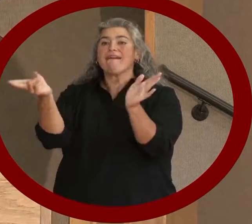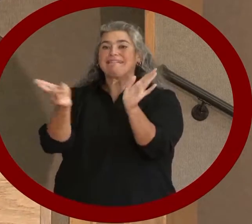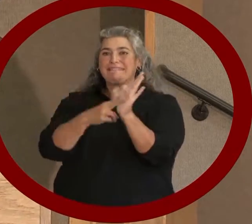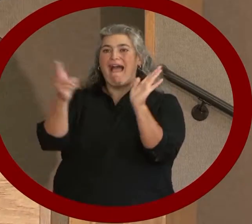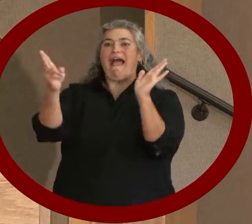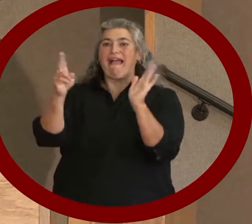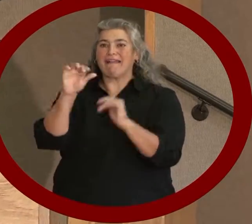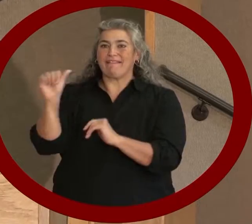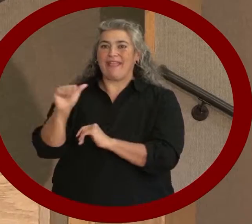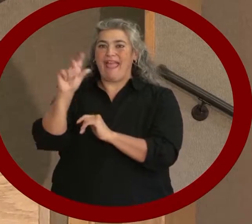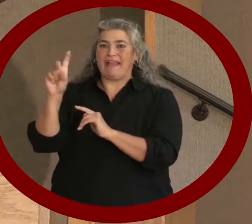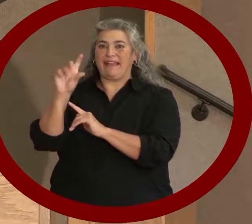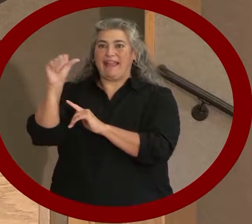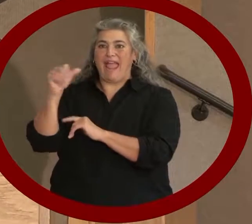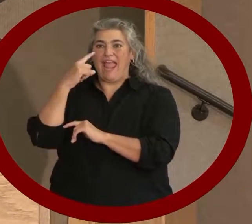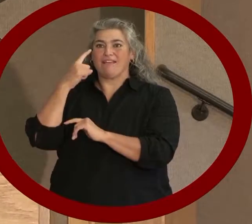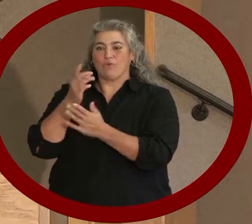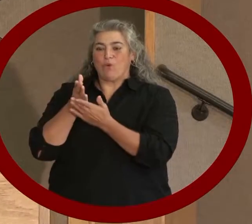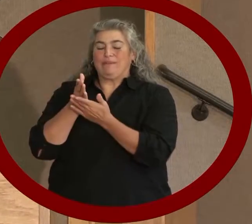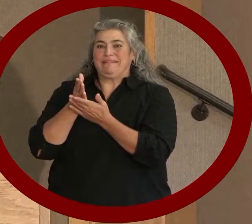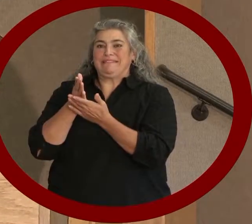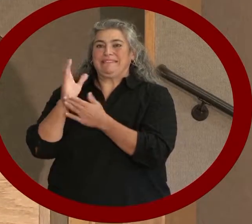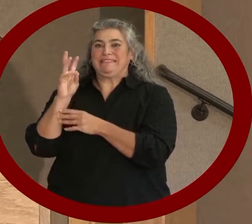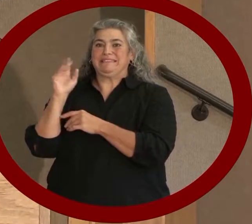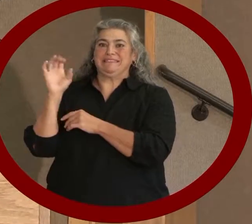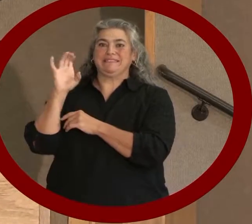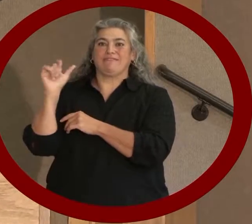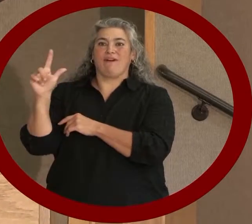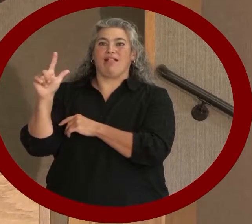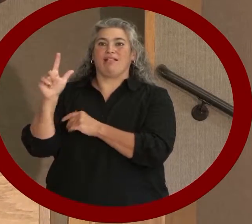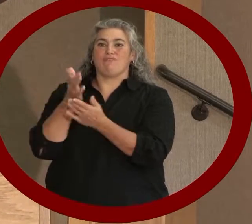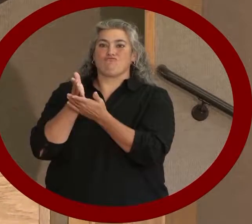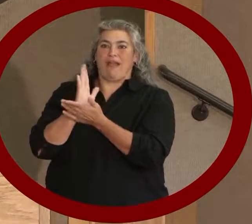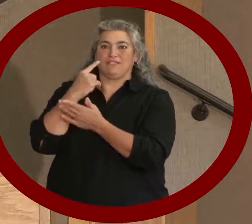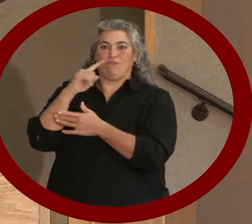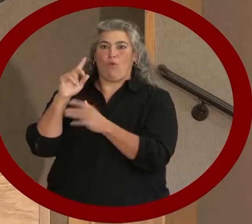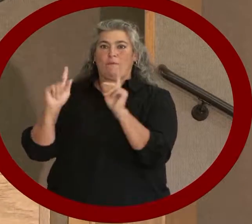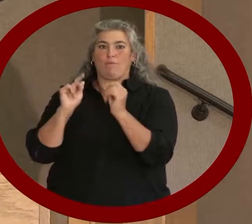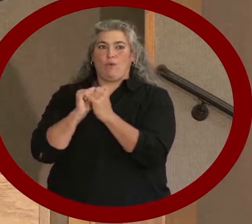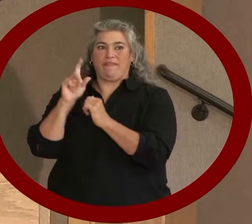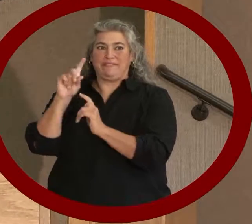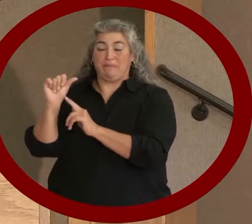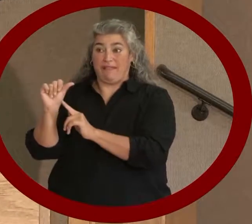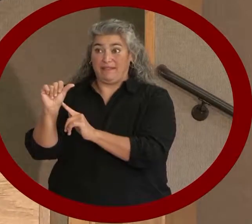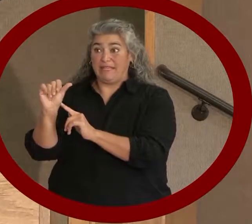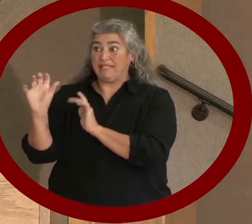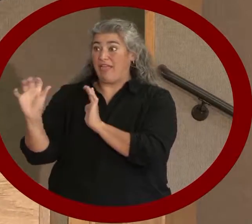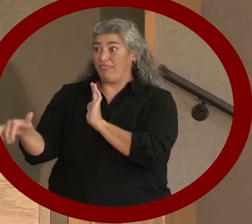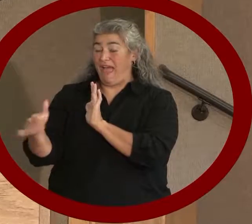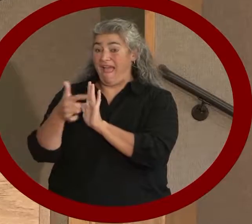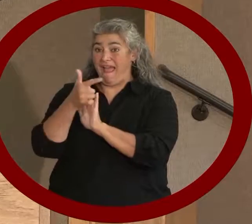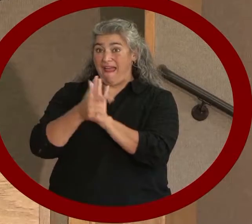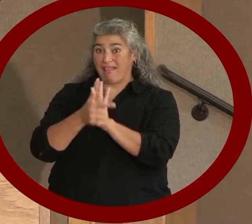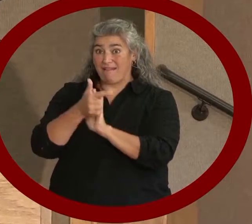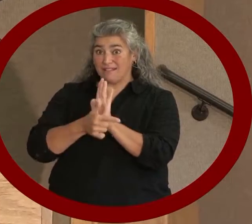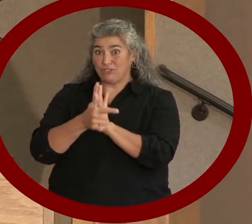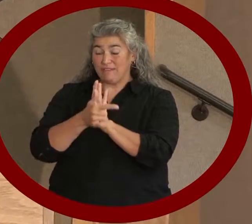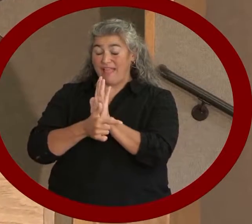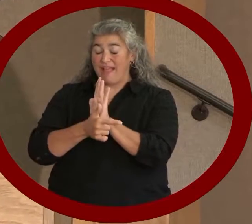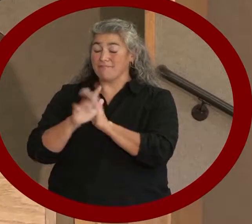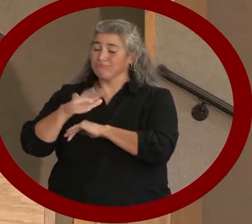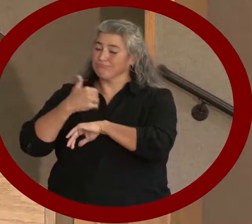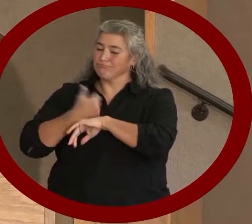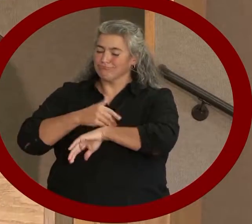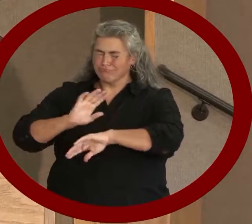with disabilities. This legislation established a clear national mandate